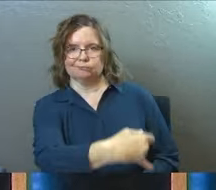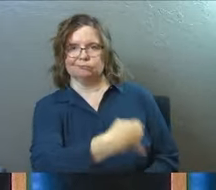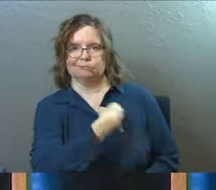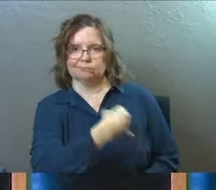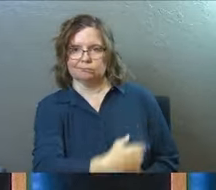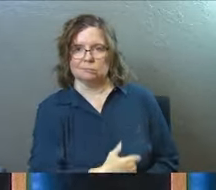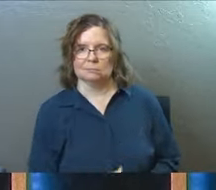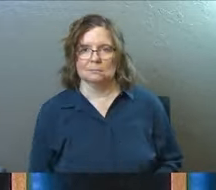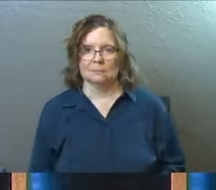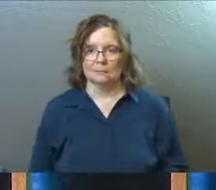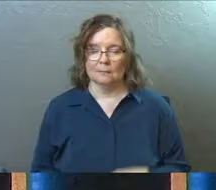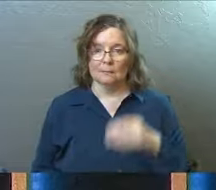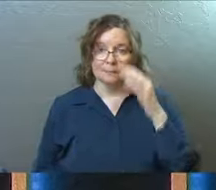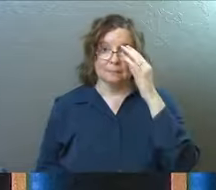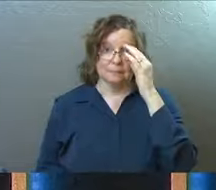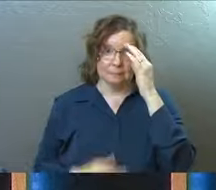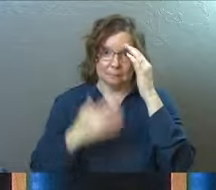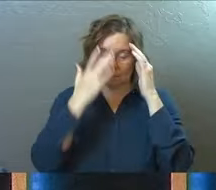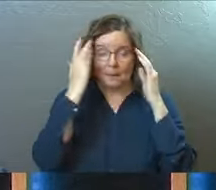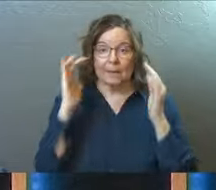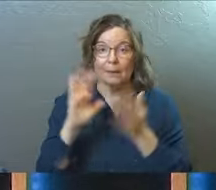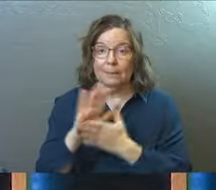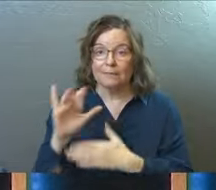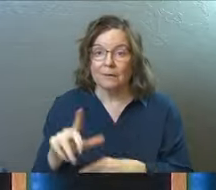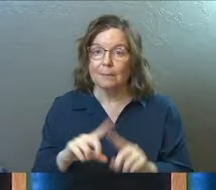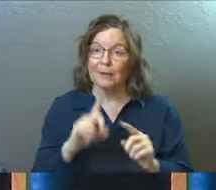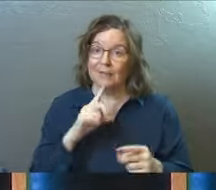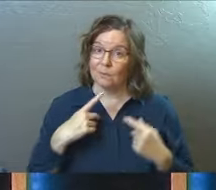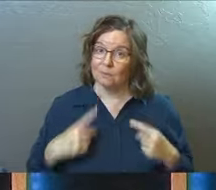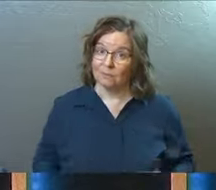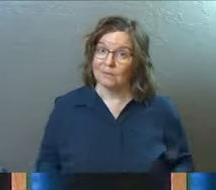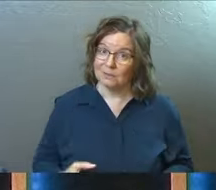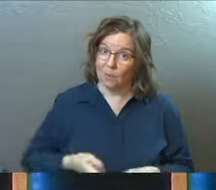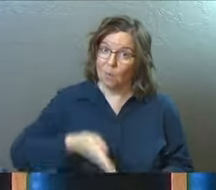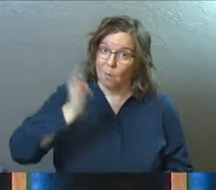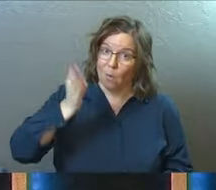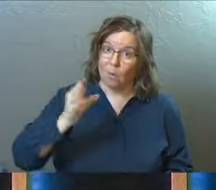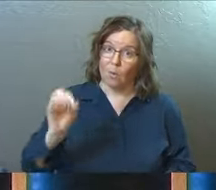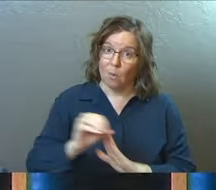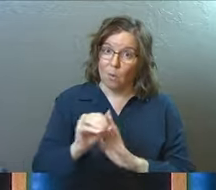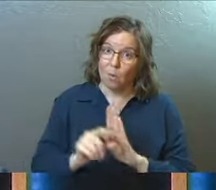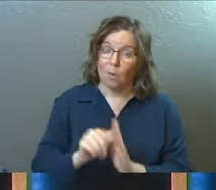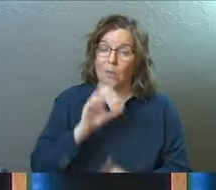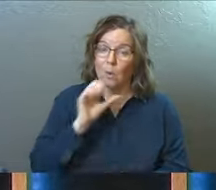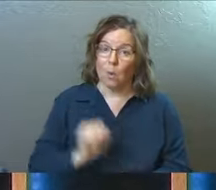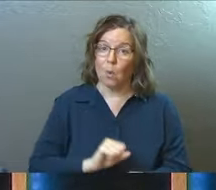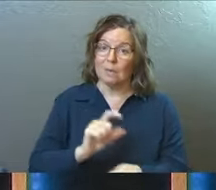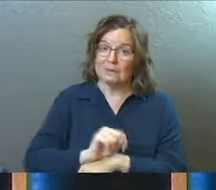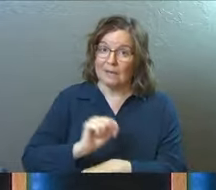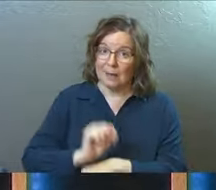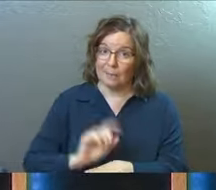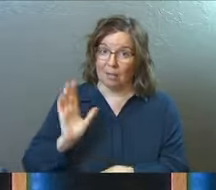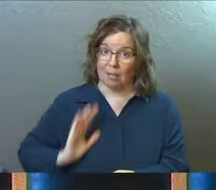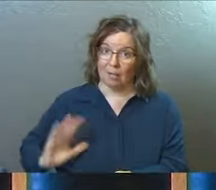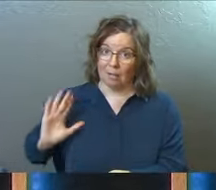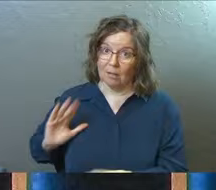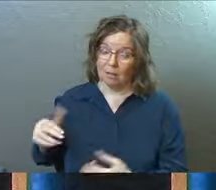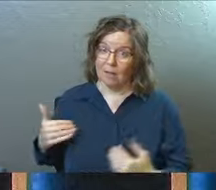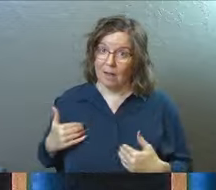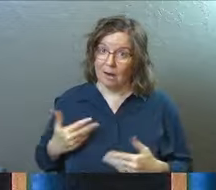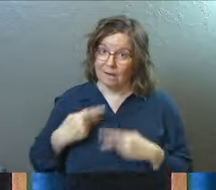a wall between us. And not only did they believe that, but there was a physical wall in the old temple in Jesus' day.